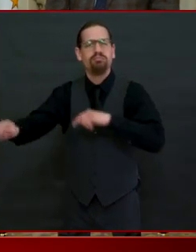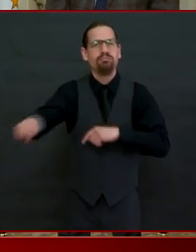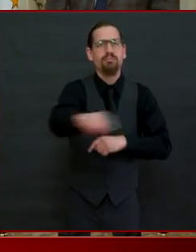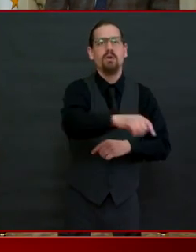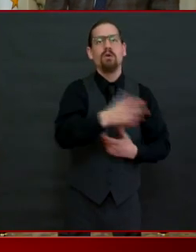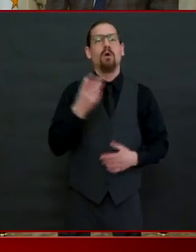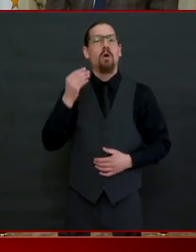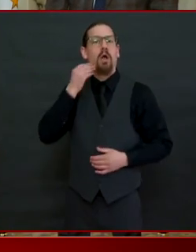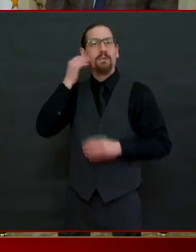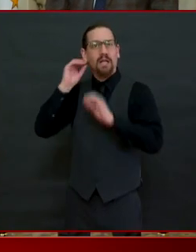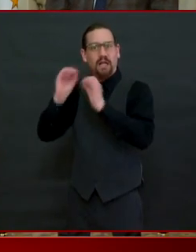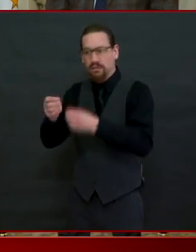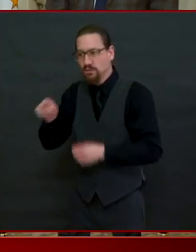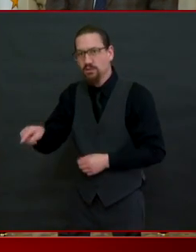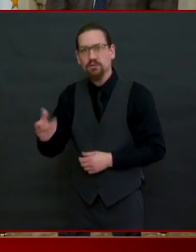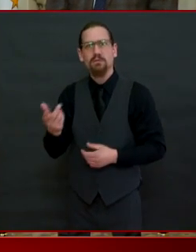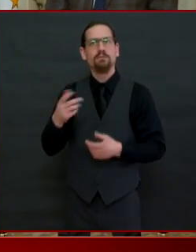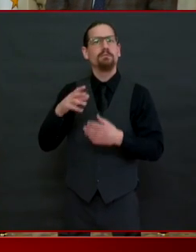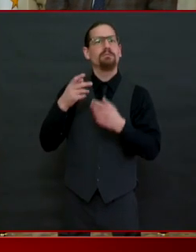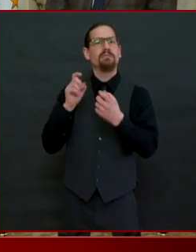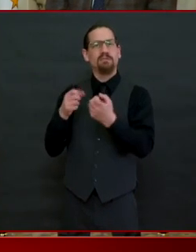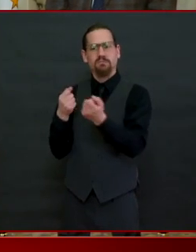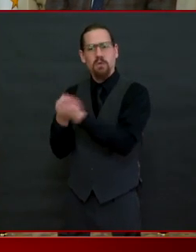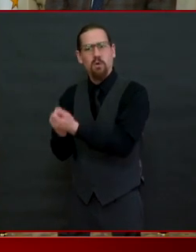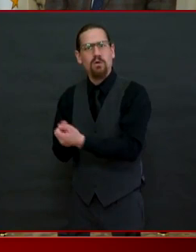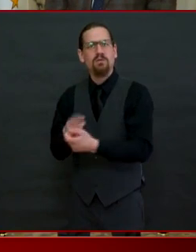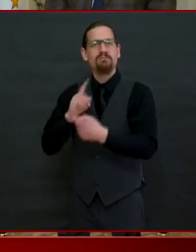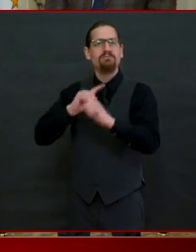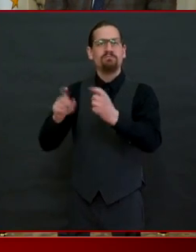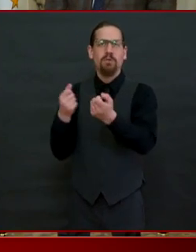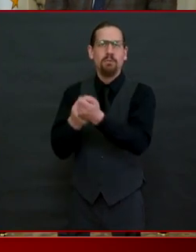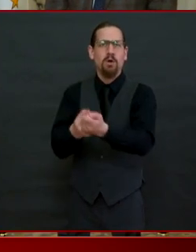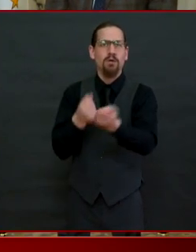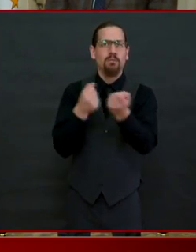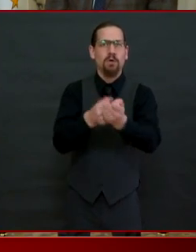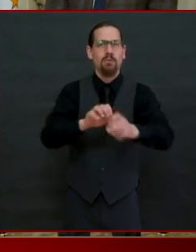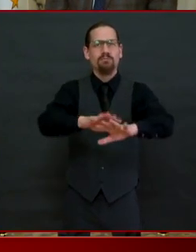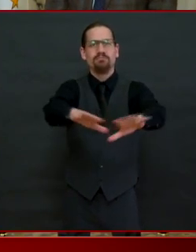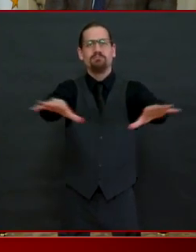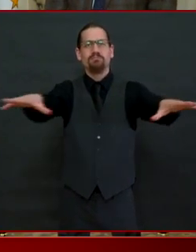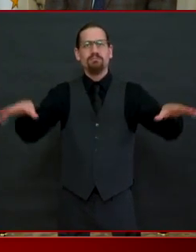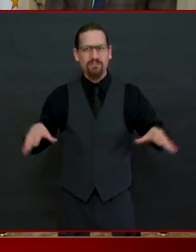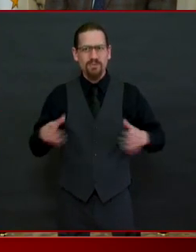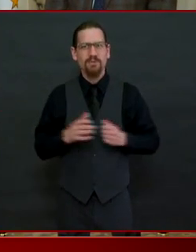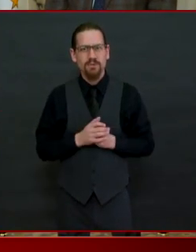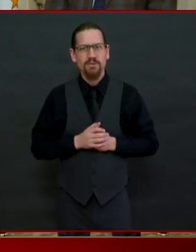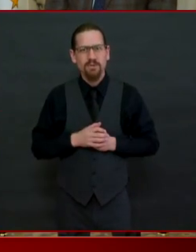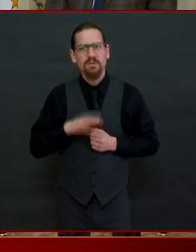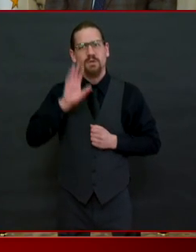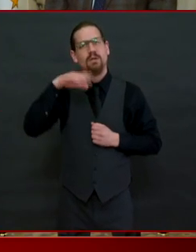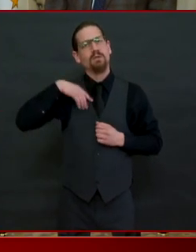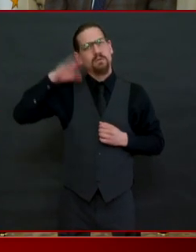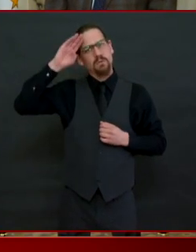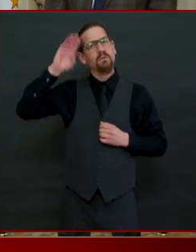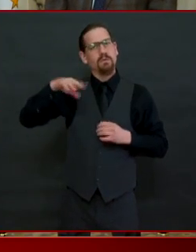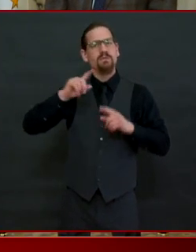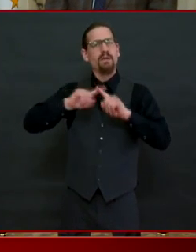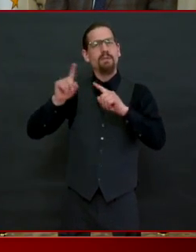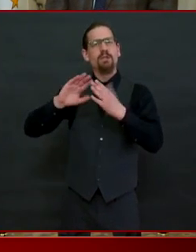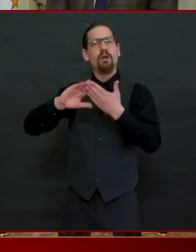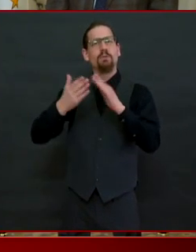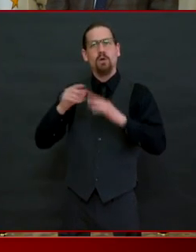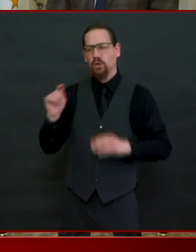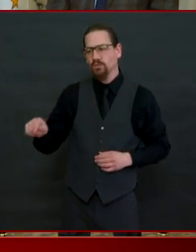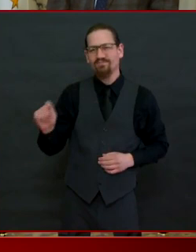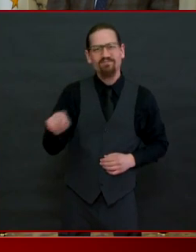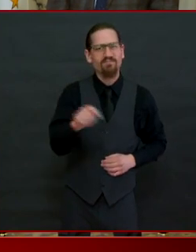conscious we're conscious that we can't get to everyone but we're conscious that there are certain groups out they're struggling a bit more than the rest of us and